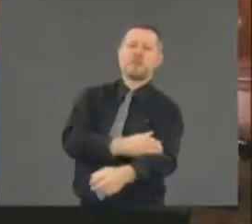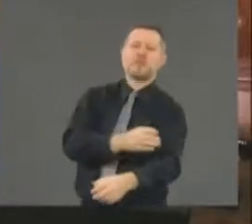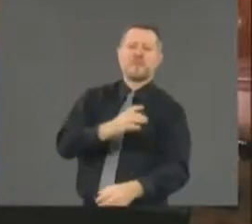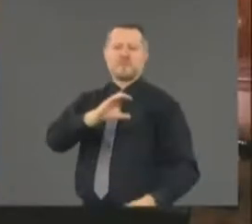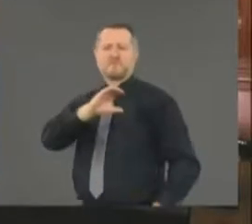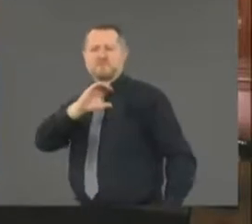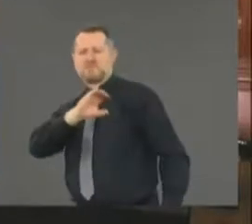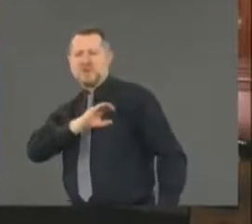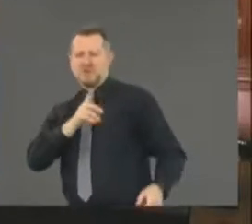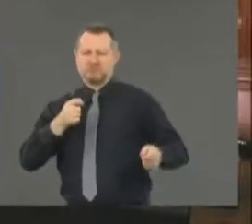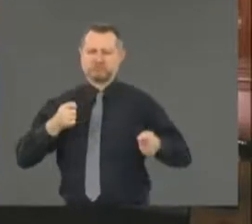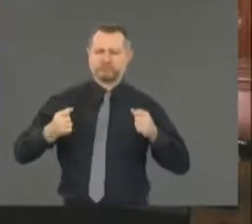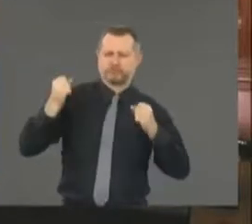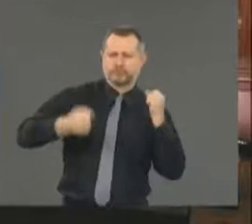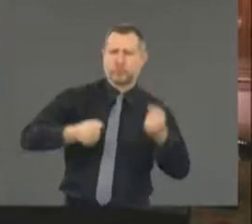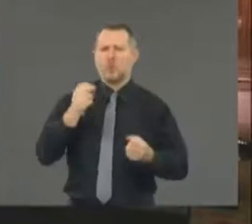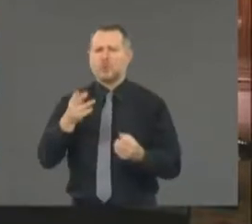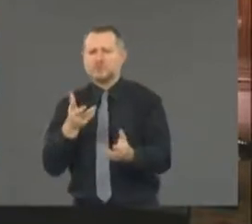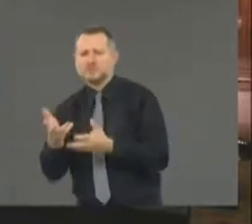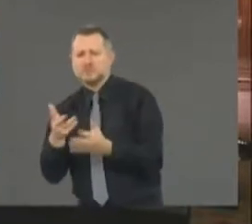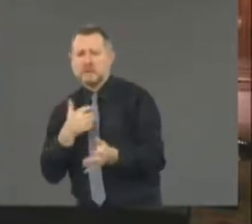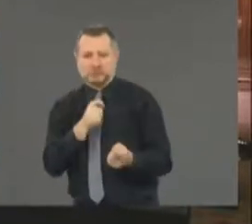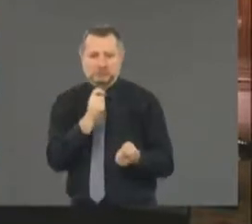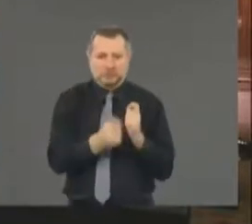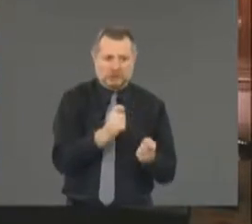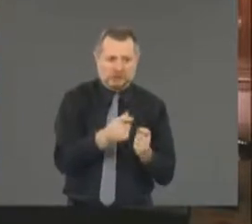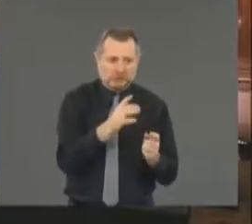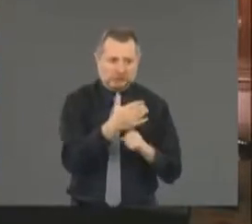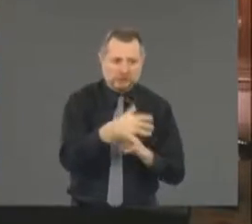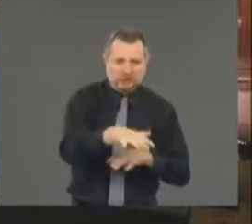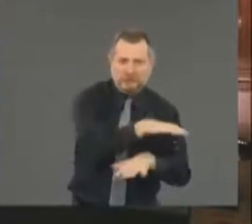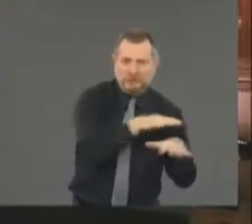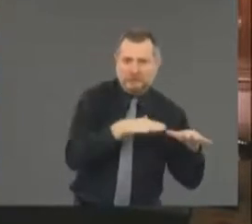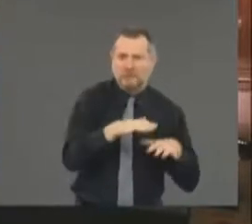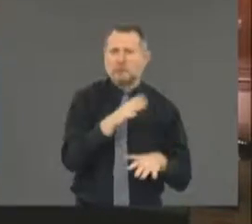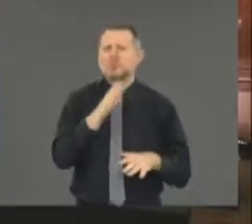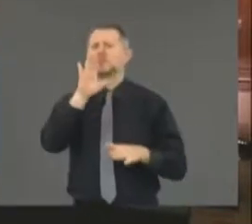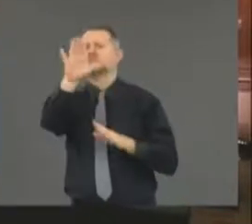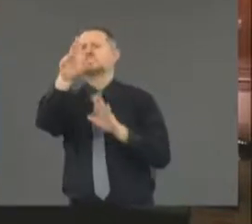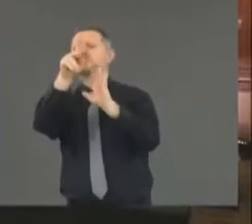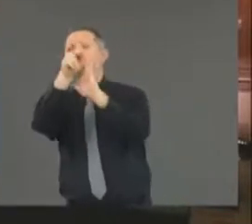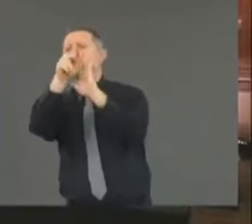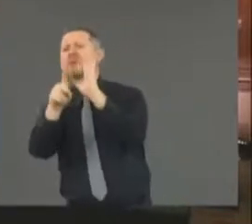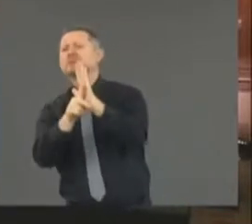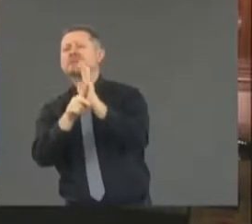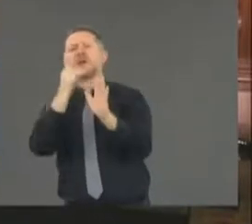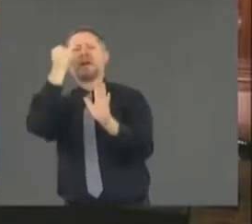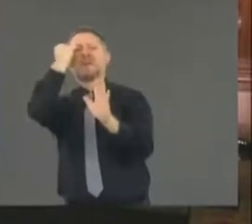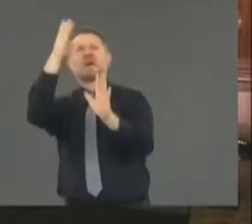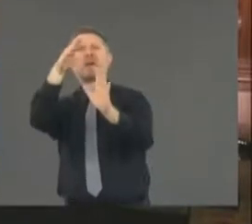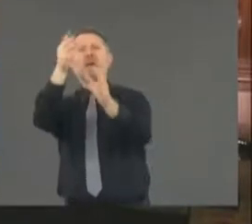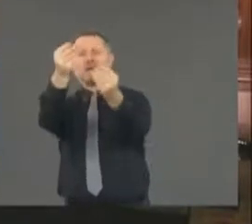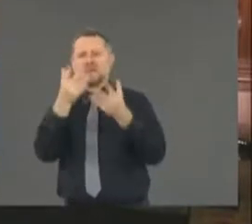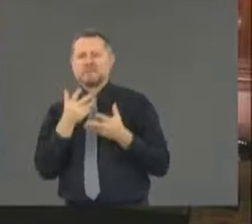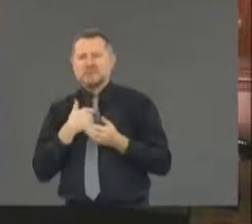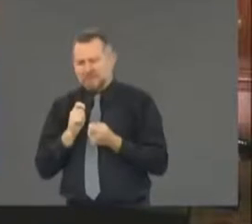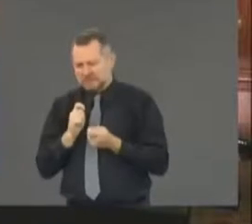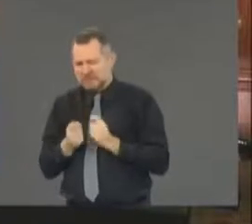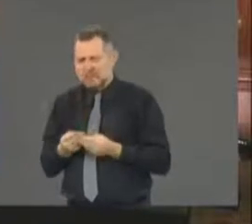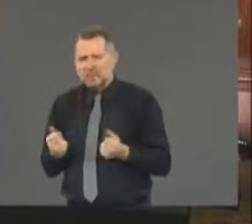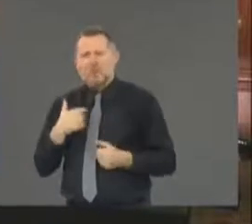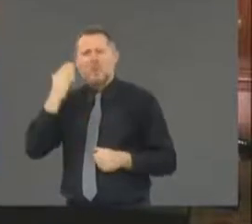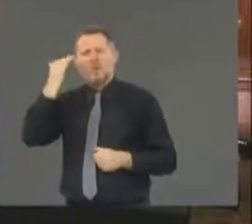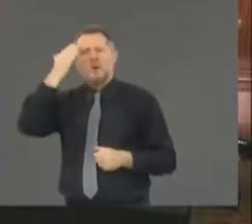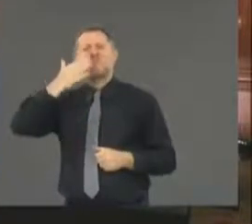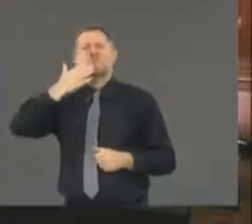agencies and the wider criminal justice system? Your policy ideas don't really hit at the issue. Why aren't bad apples being called out by colleagues?